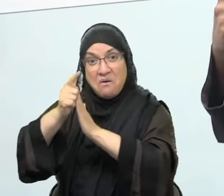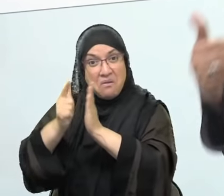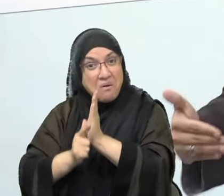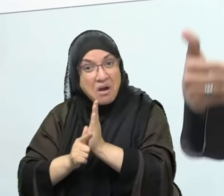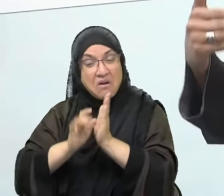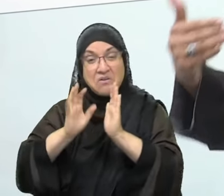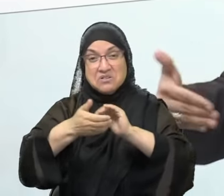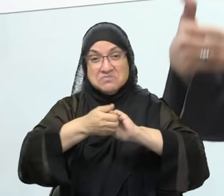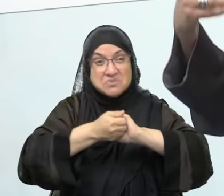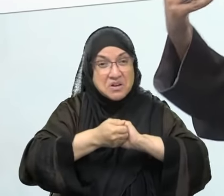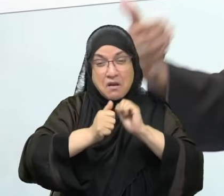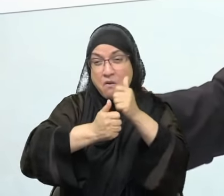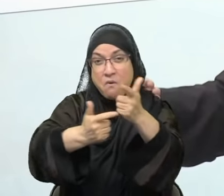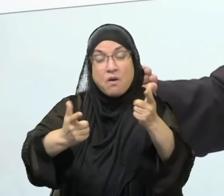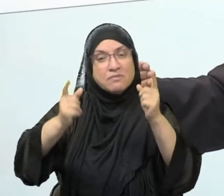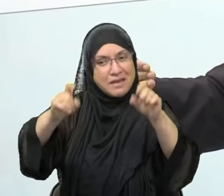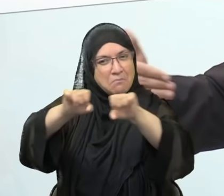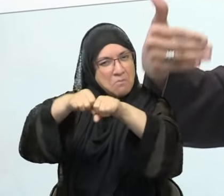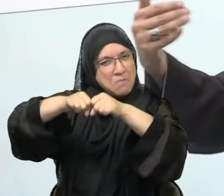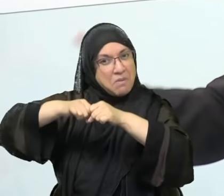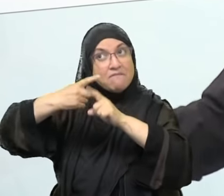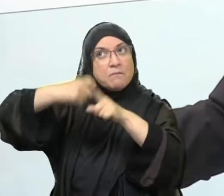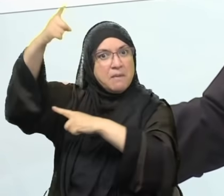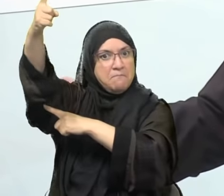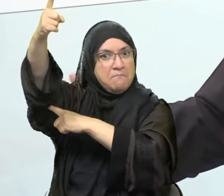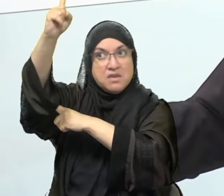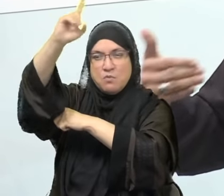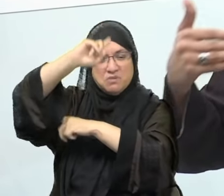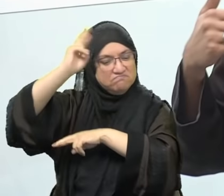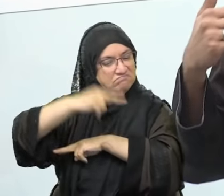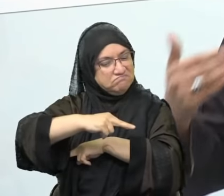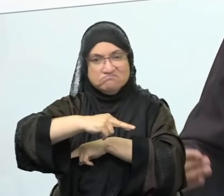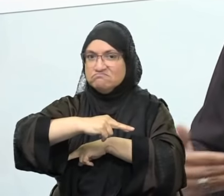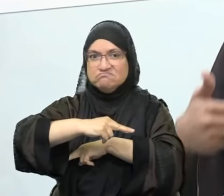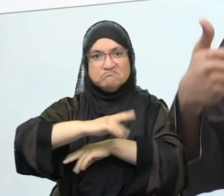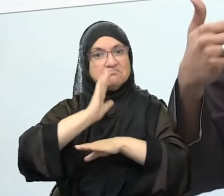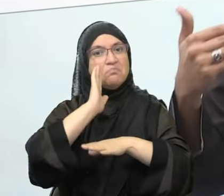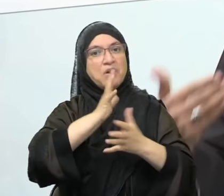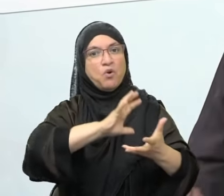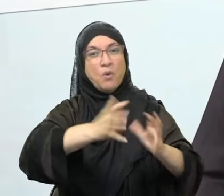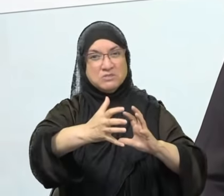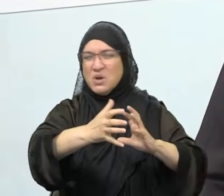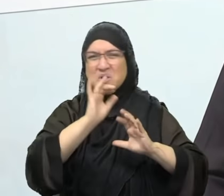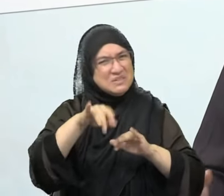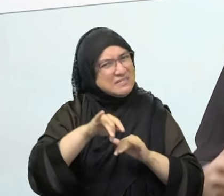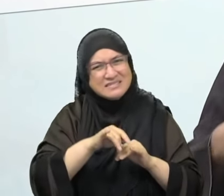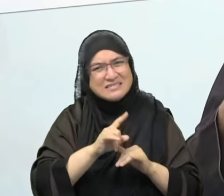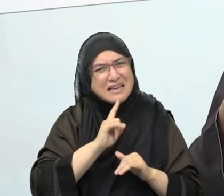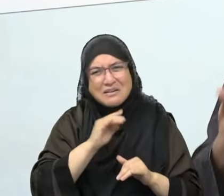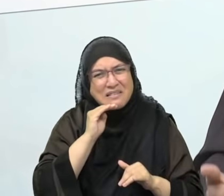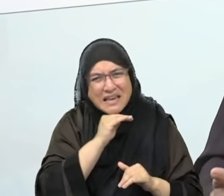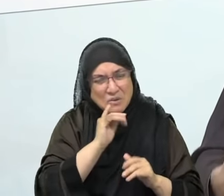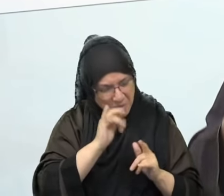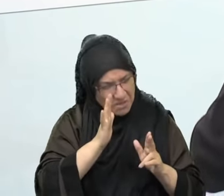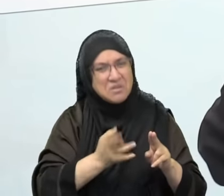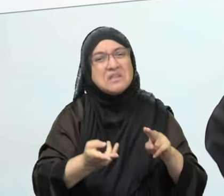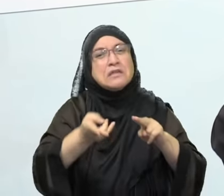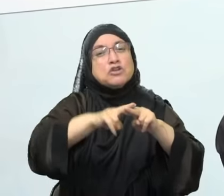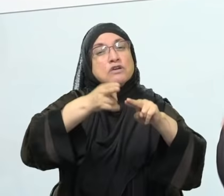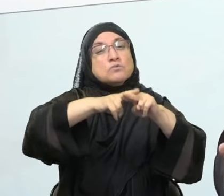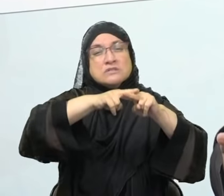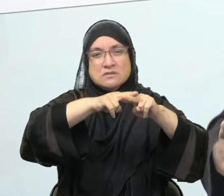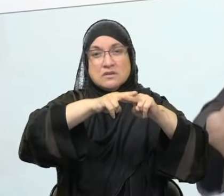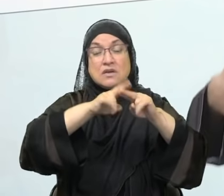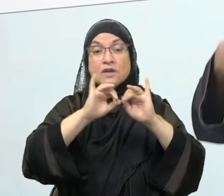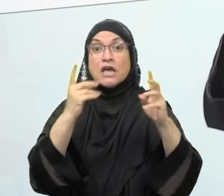Because one thing will open another thing. If you're able to get away with one form of lying, a little lie will